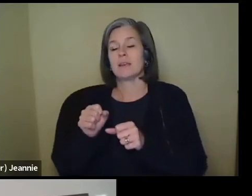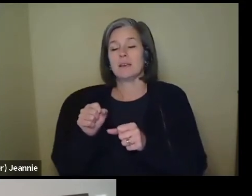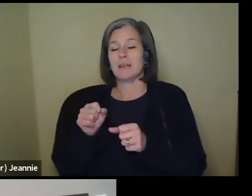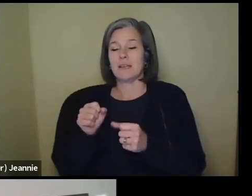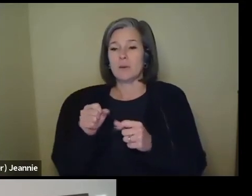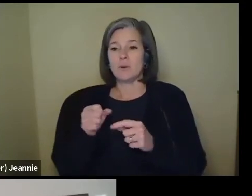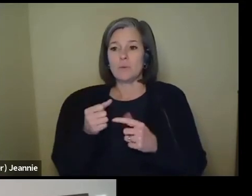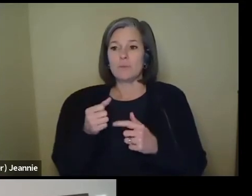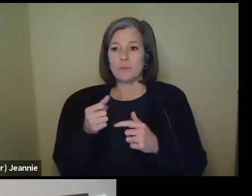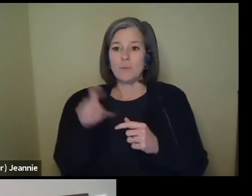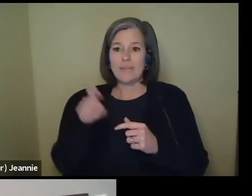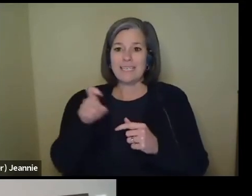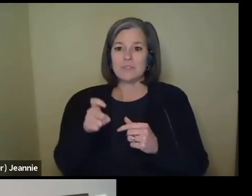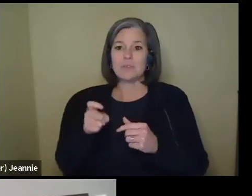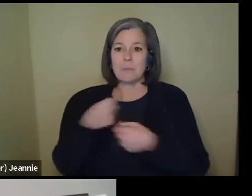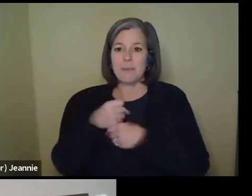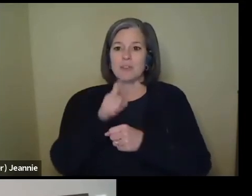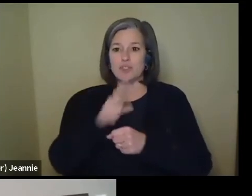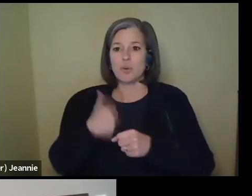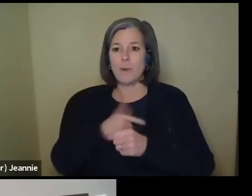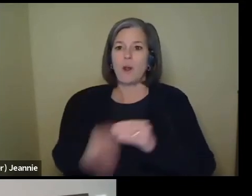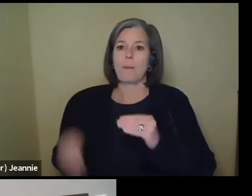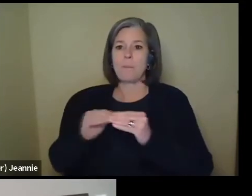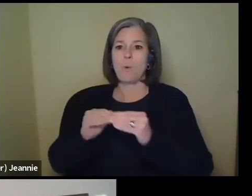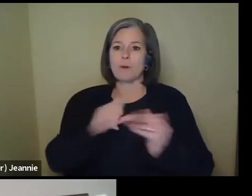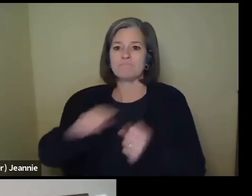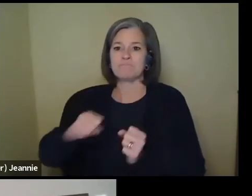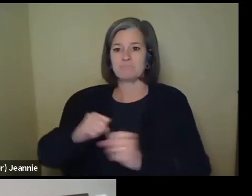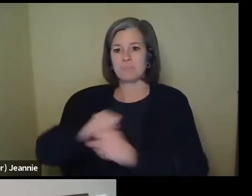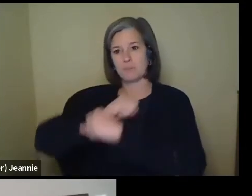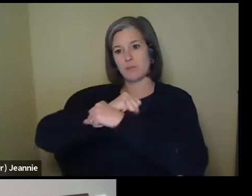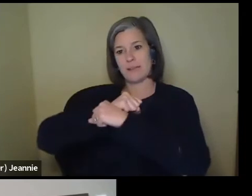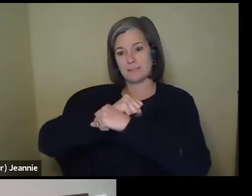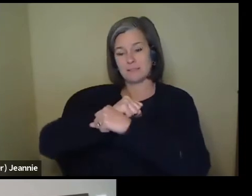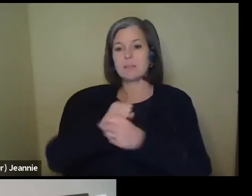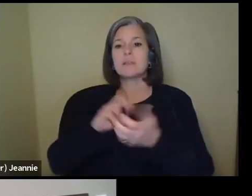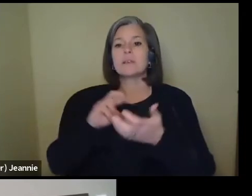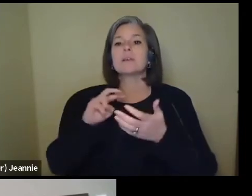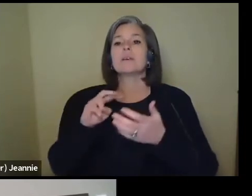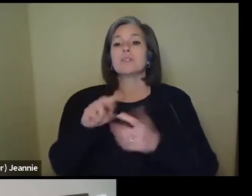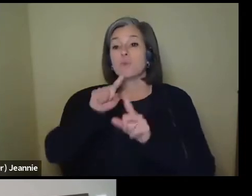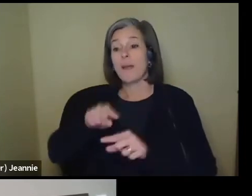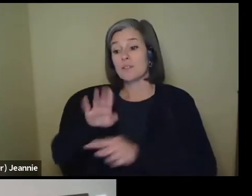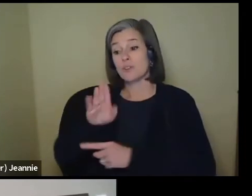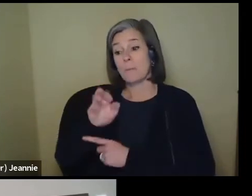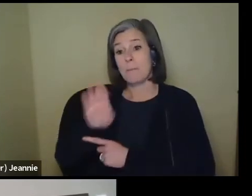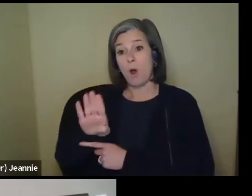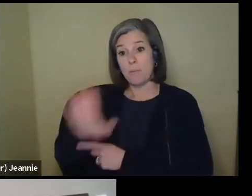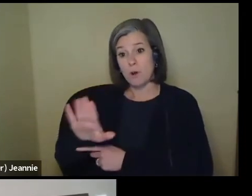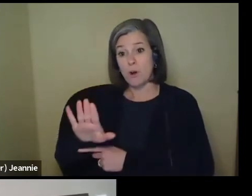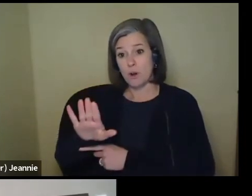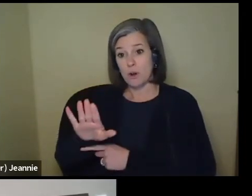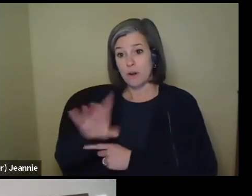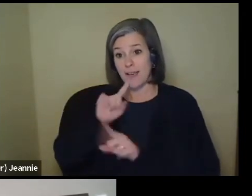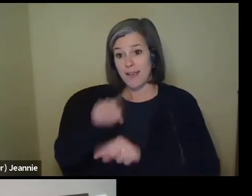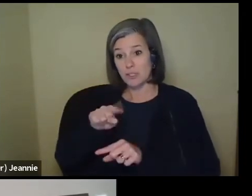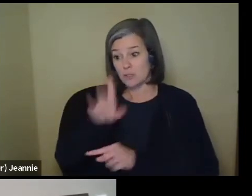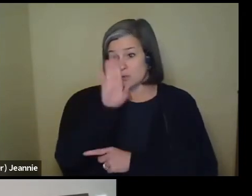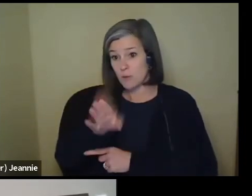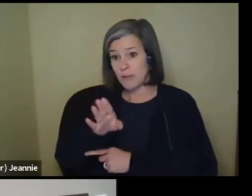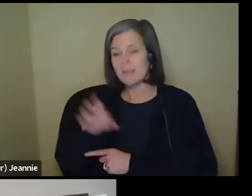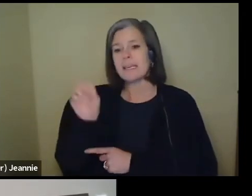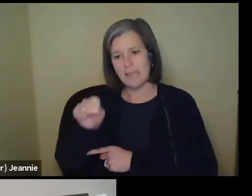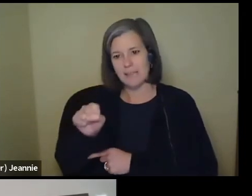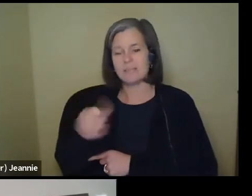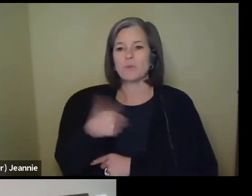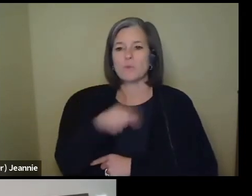right? So we need to tighten up the holes in our cheese. And to answer Barb's question directly, yes, it is time to up our mask